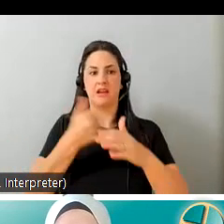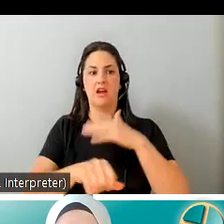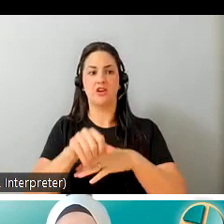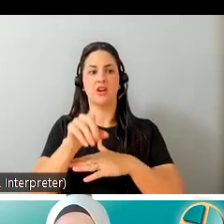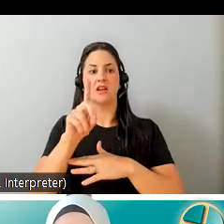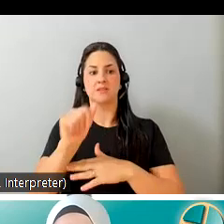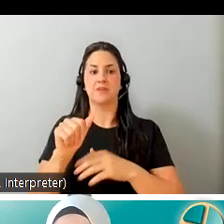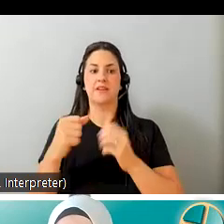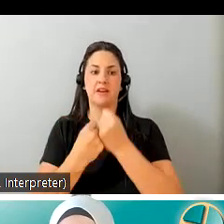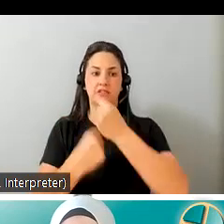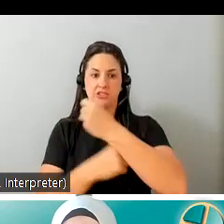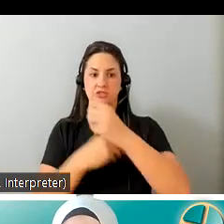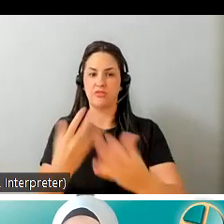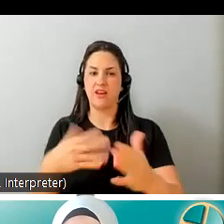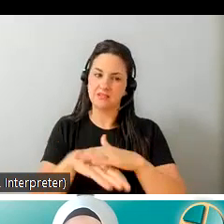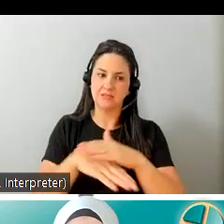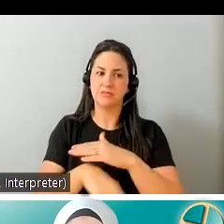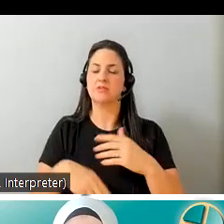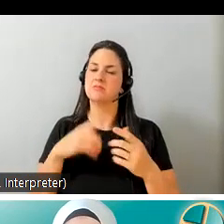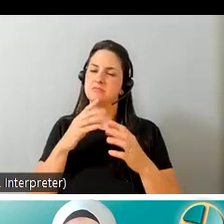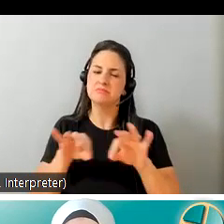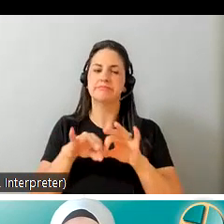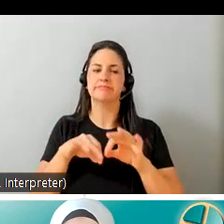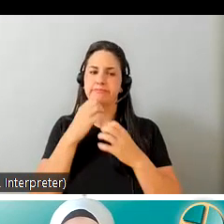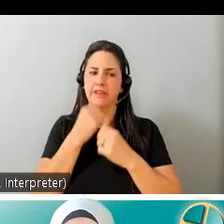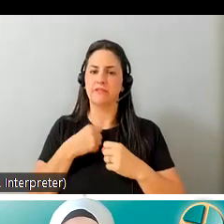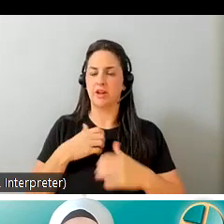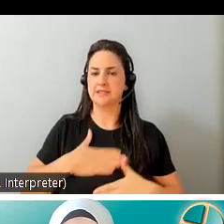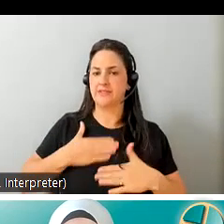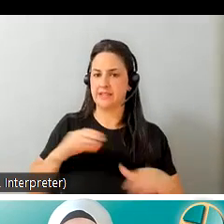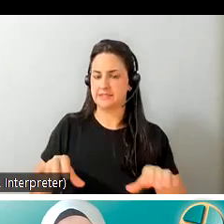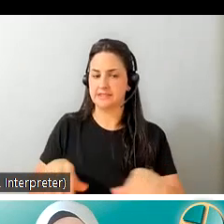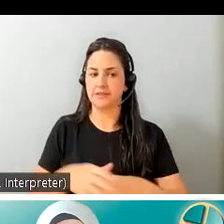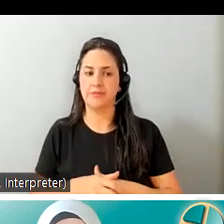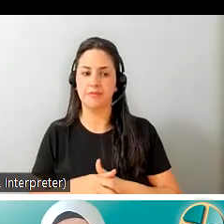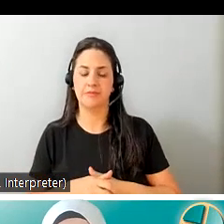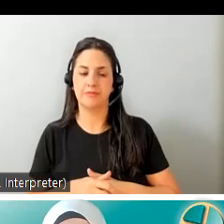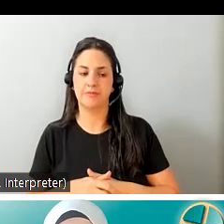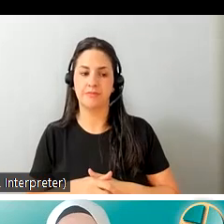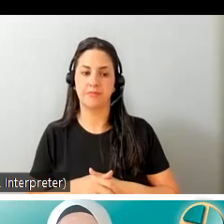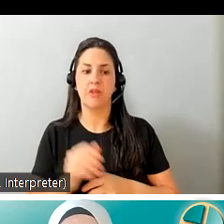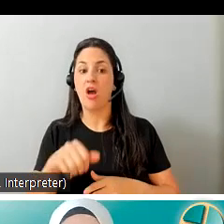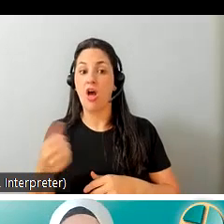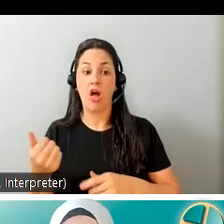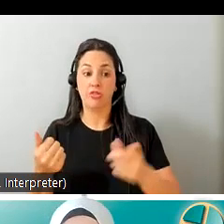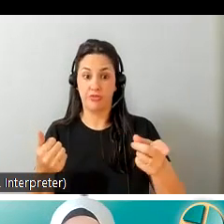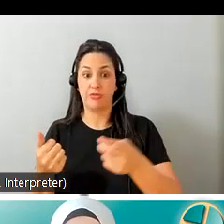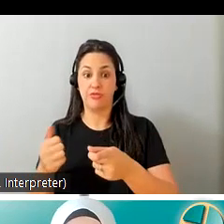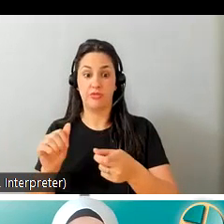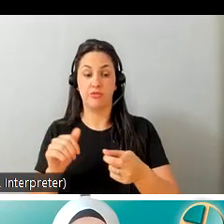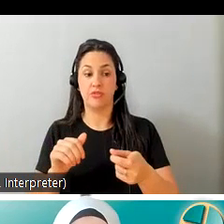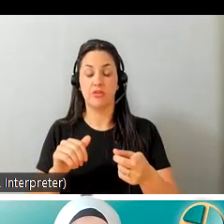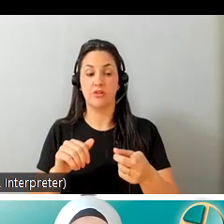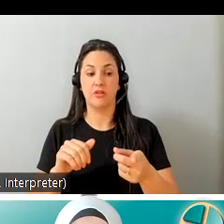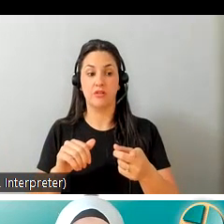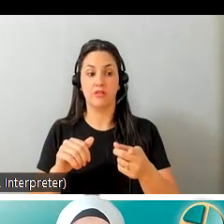that provide accessible and meaningful activities so other um charity non-profits that fall under disability foundation